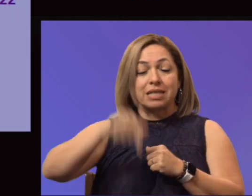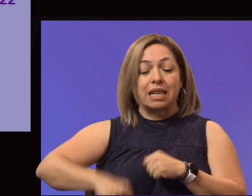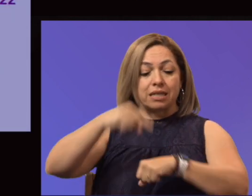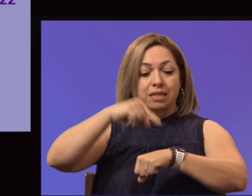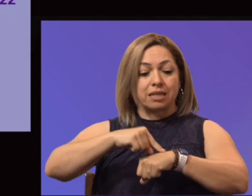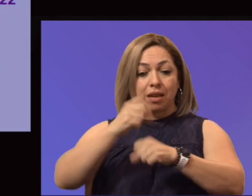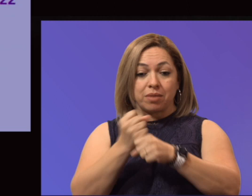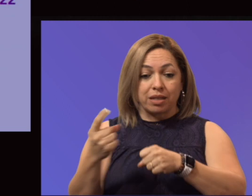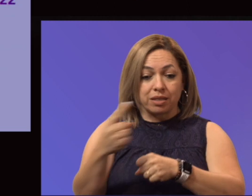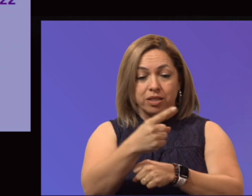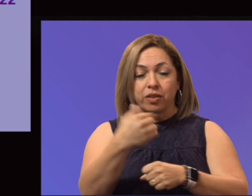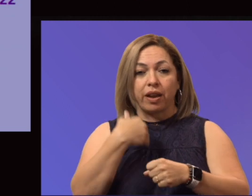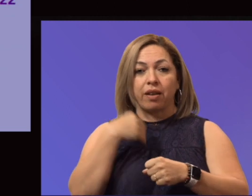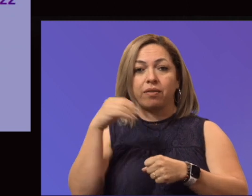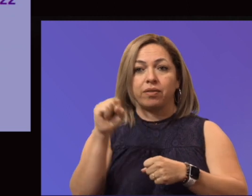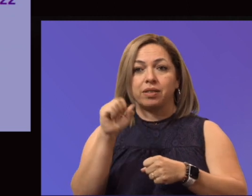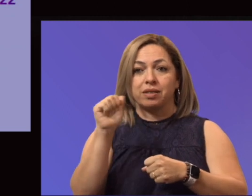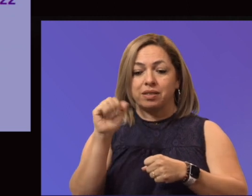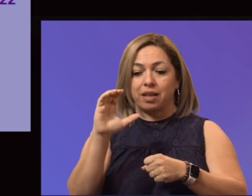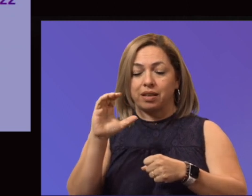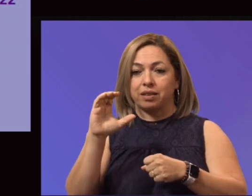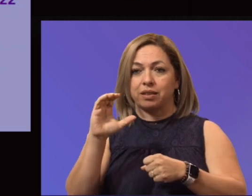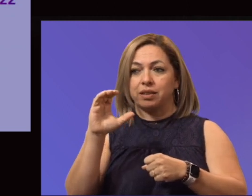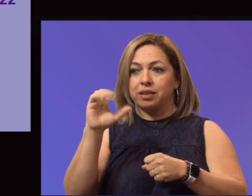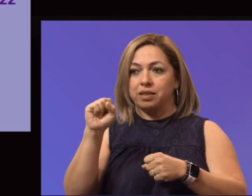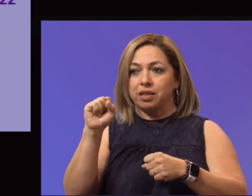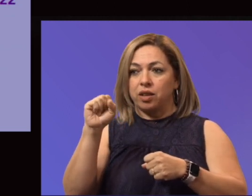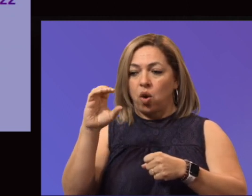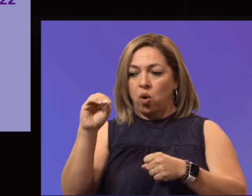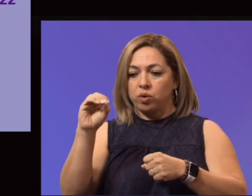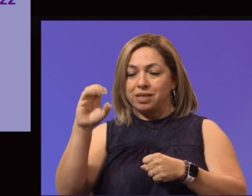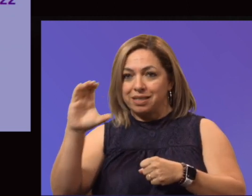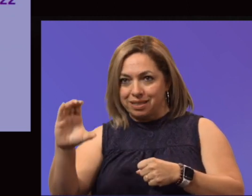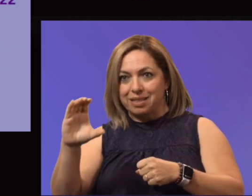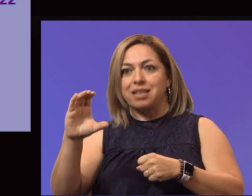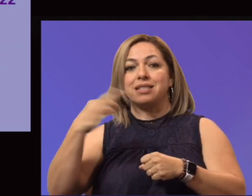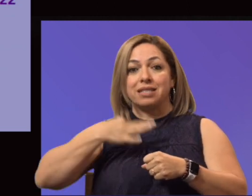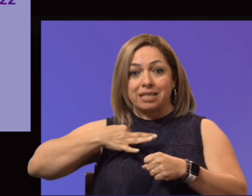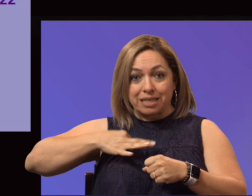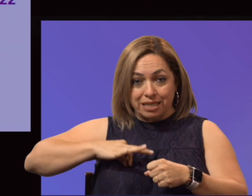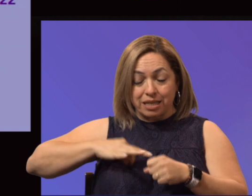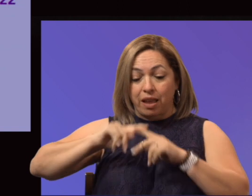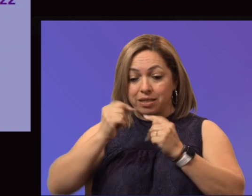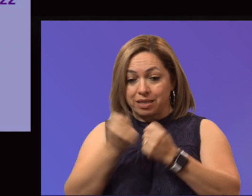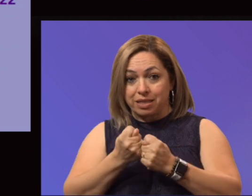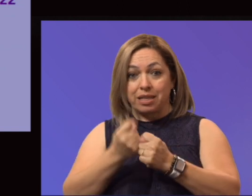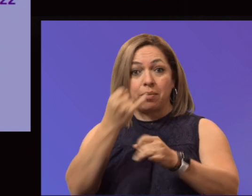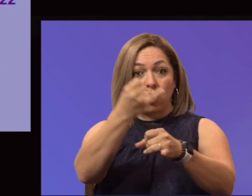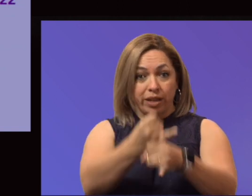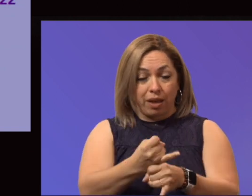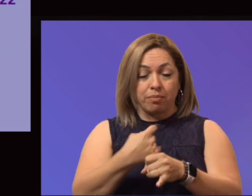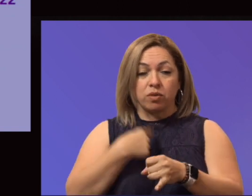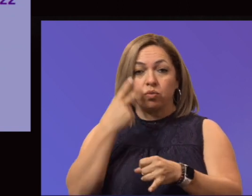we will have a SACCOC reaffirmation and accreditation team hopefully on campus. We shall see. They've been operating